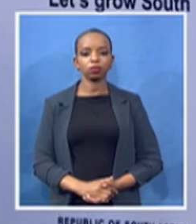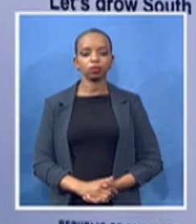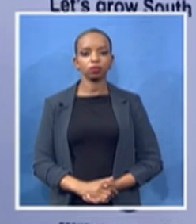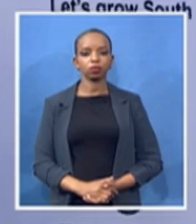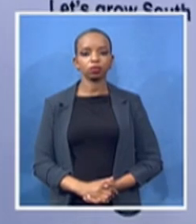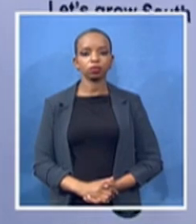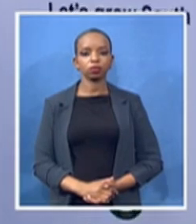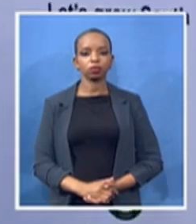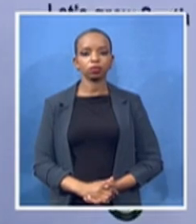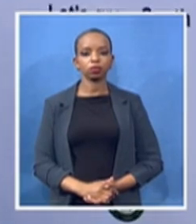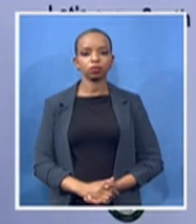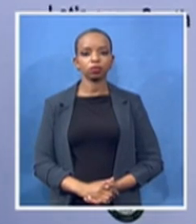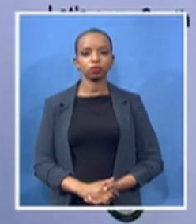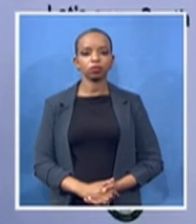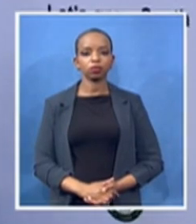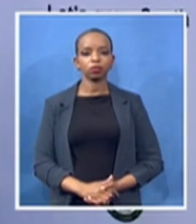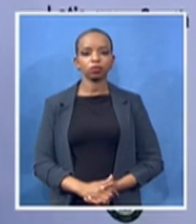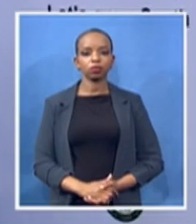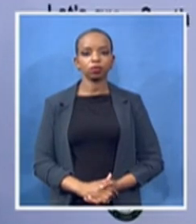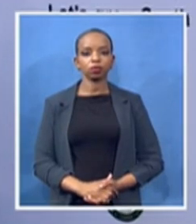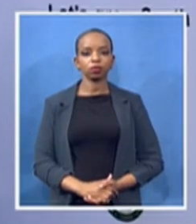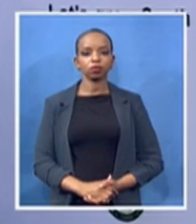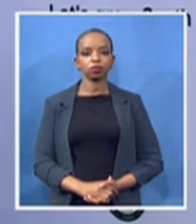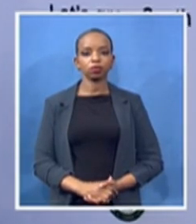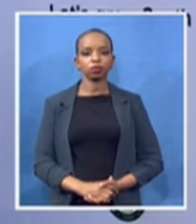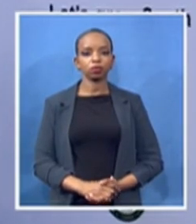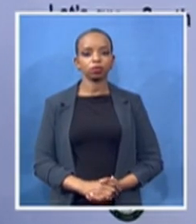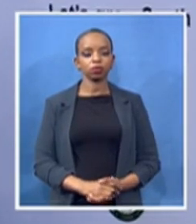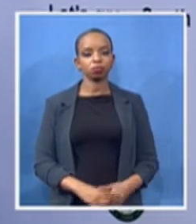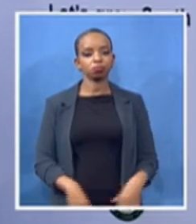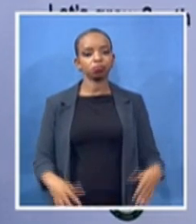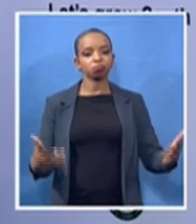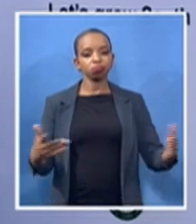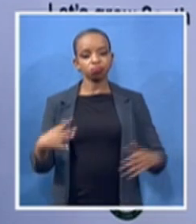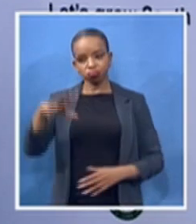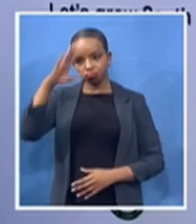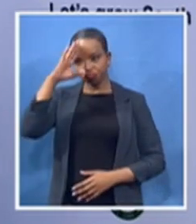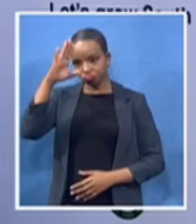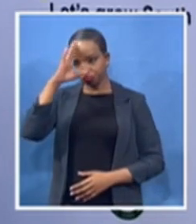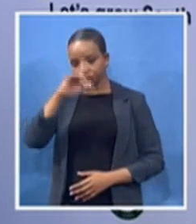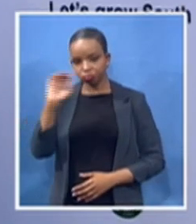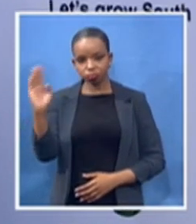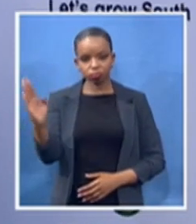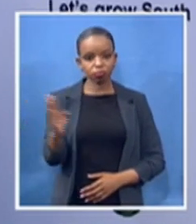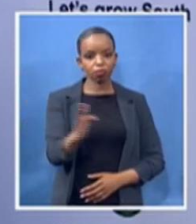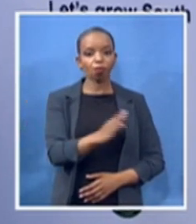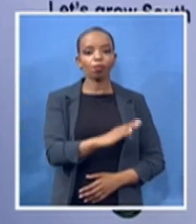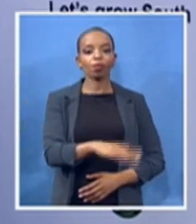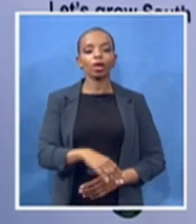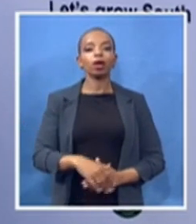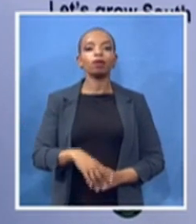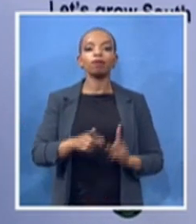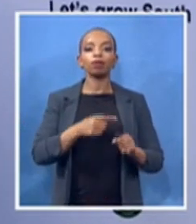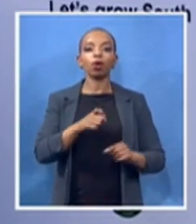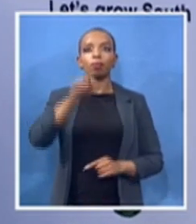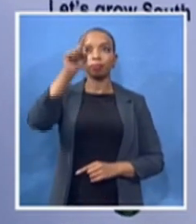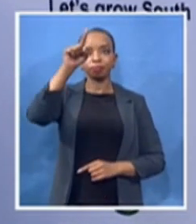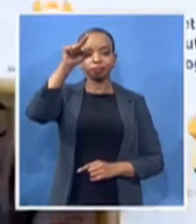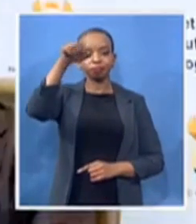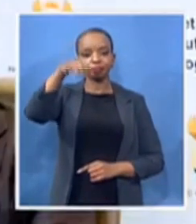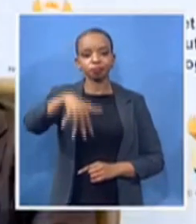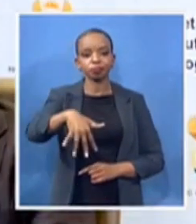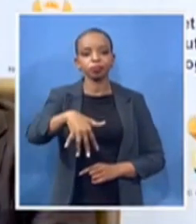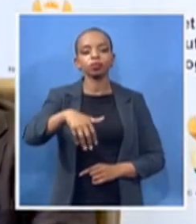all protocol observed i bring you greetings from the leadership of the 19th episcopal district of the amy church